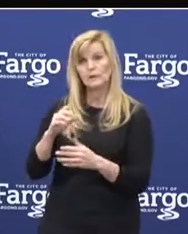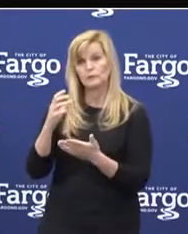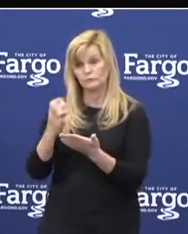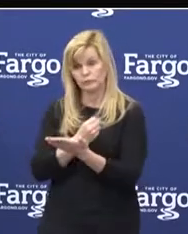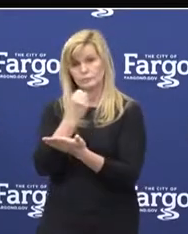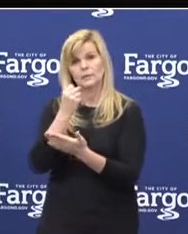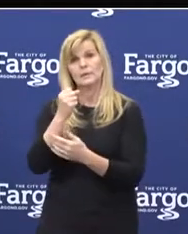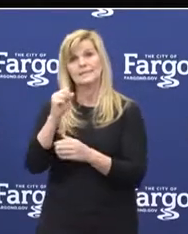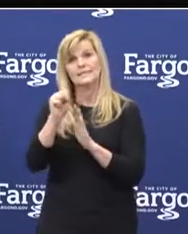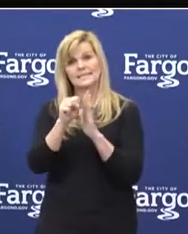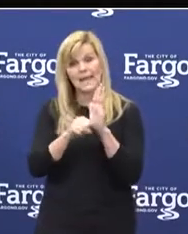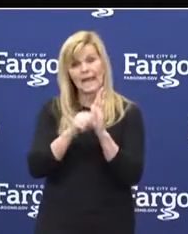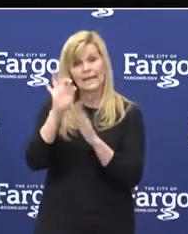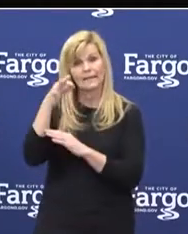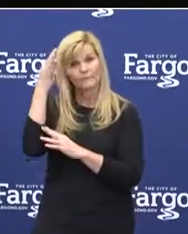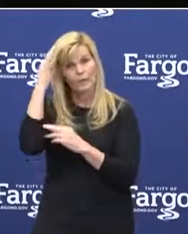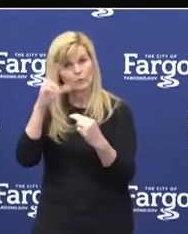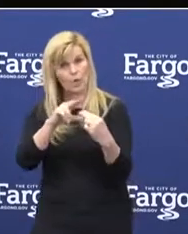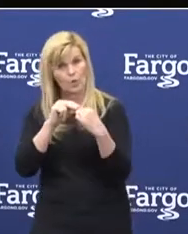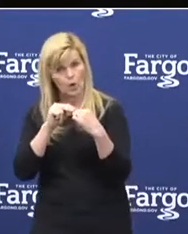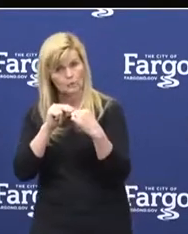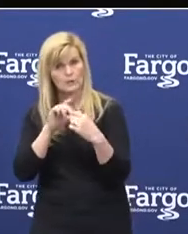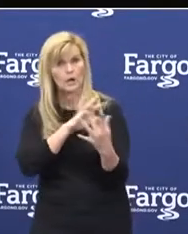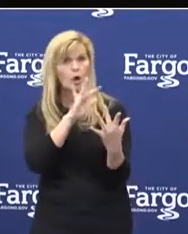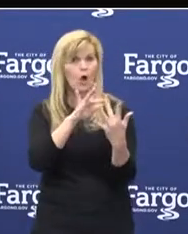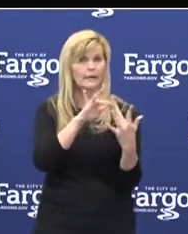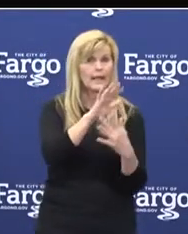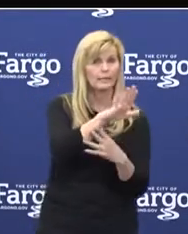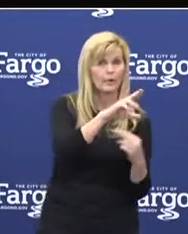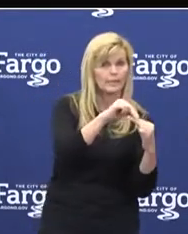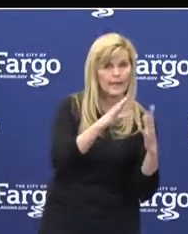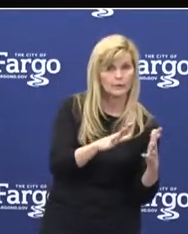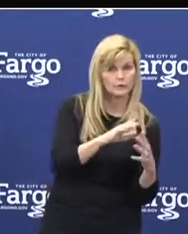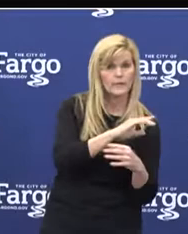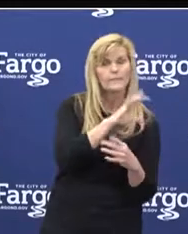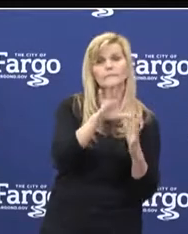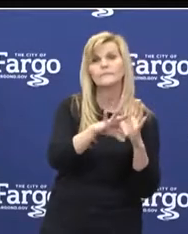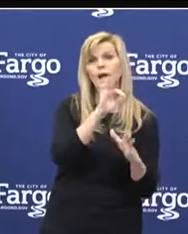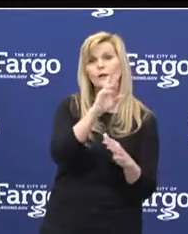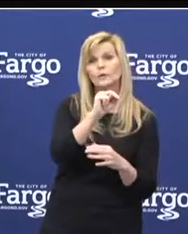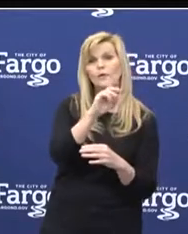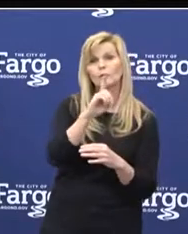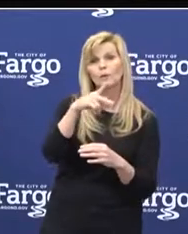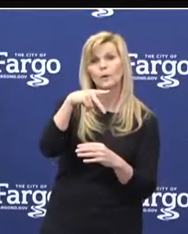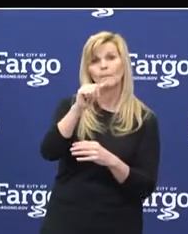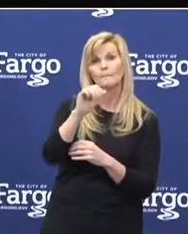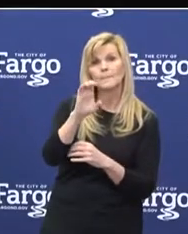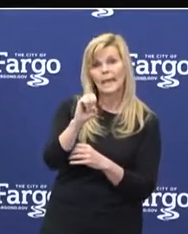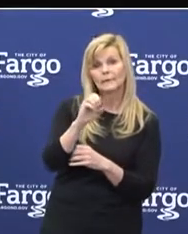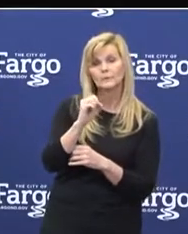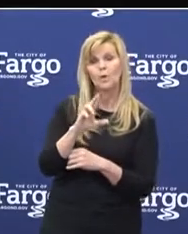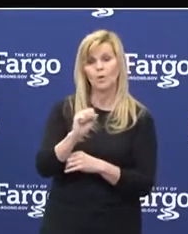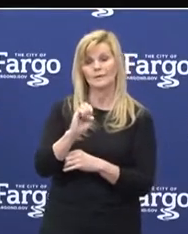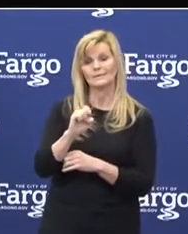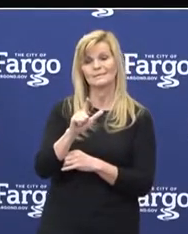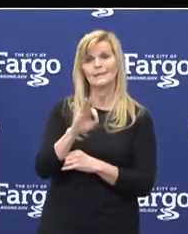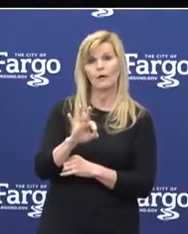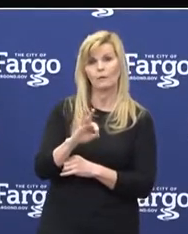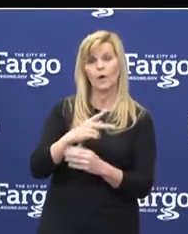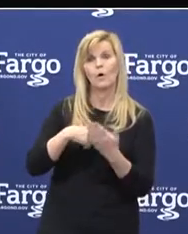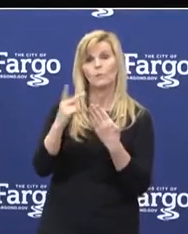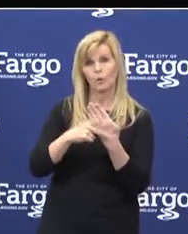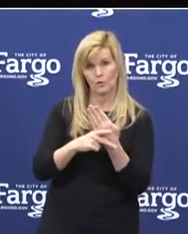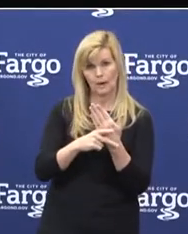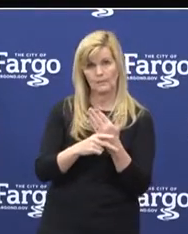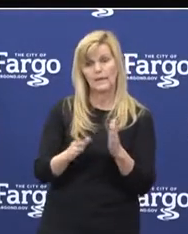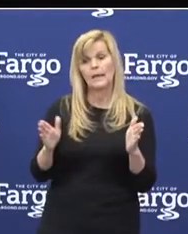loans by contacting their lenders and applying for the Bank of North Dakota's PACE or SELF programs and